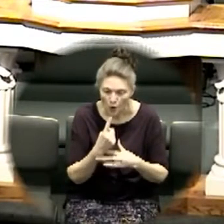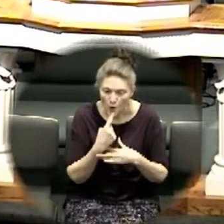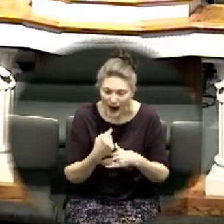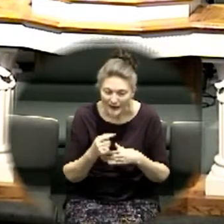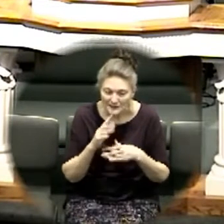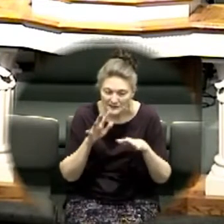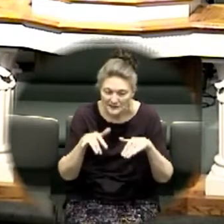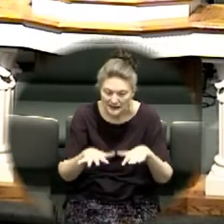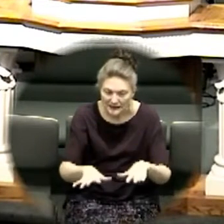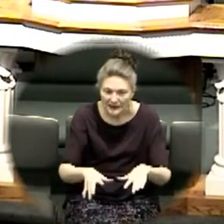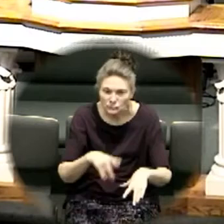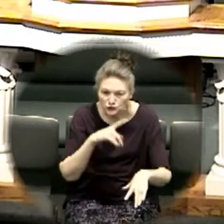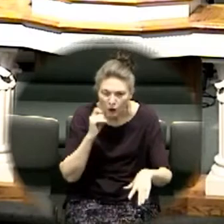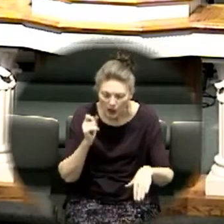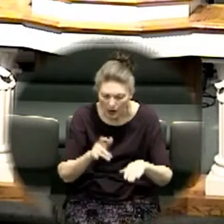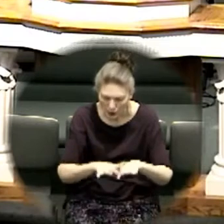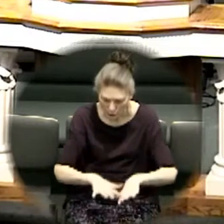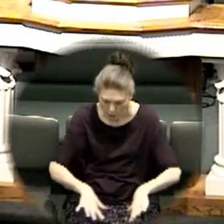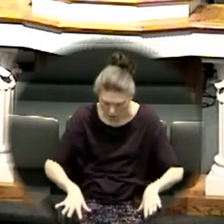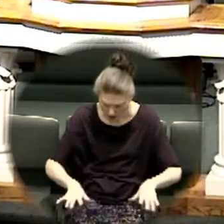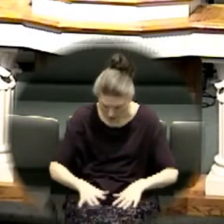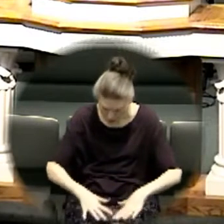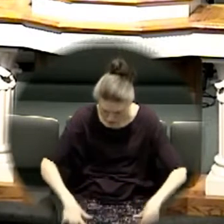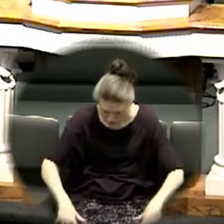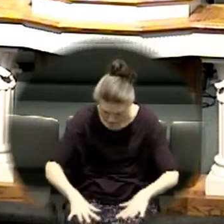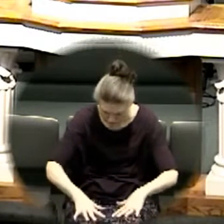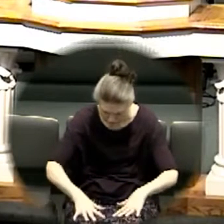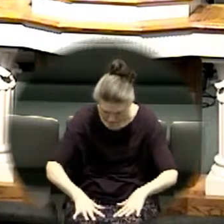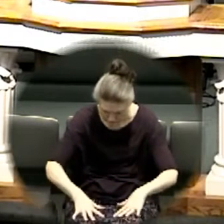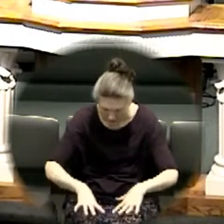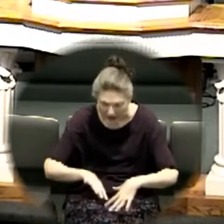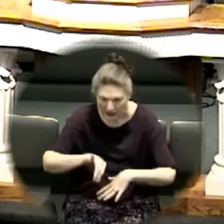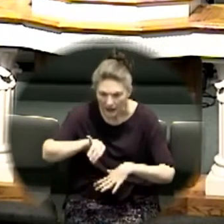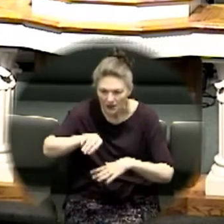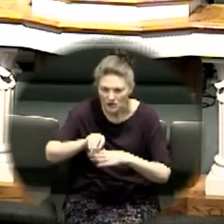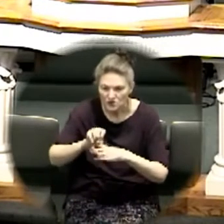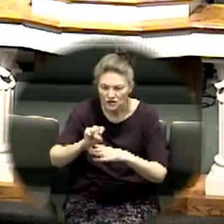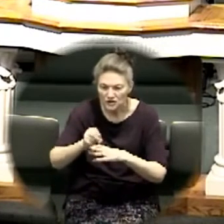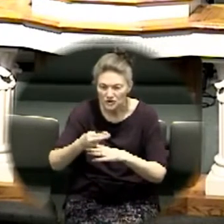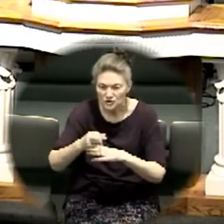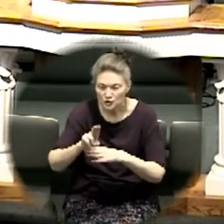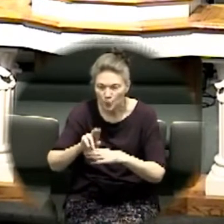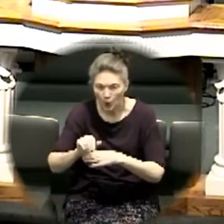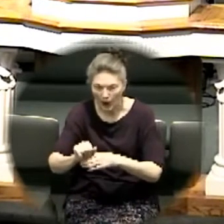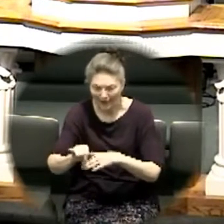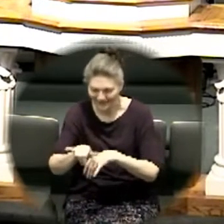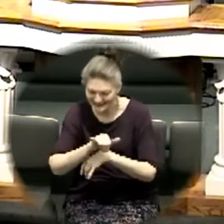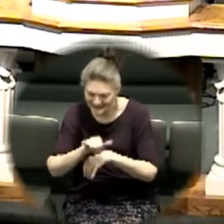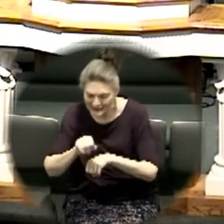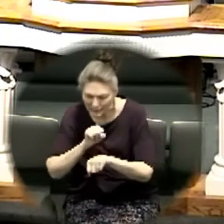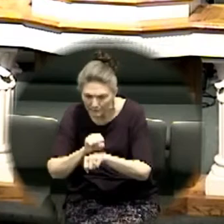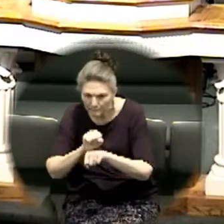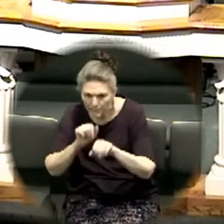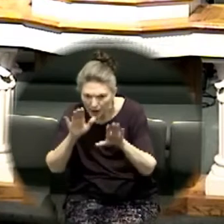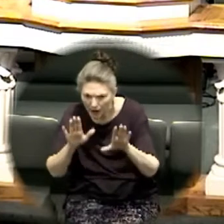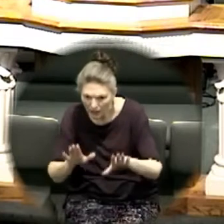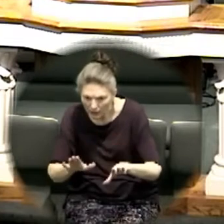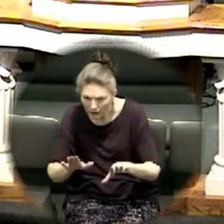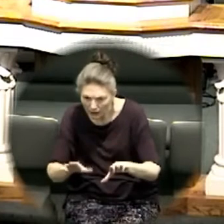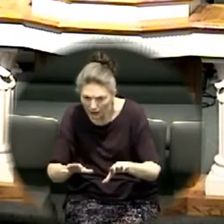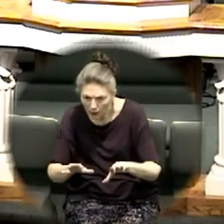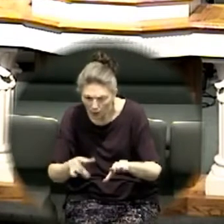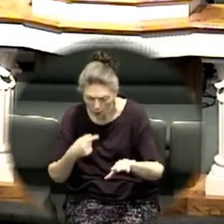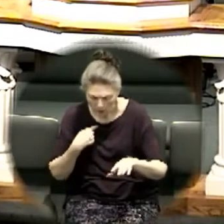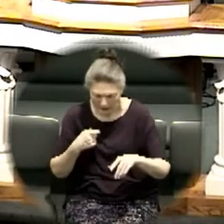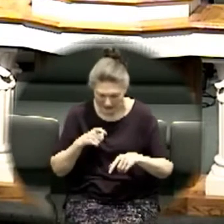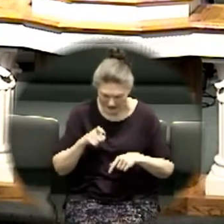had the same miracle the same miracle of we need to get from here to there and there's water in front of us and so